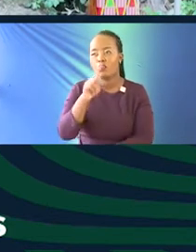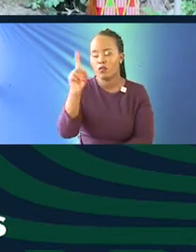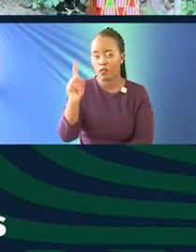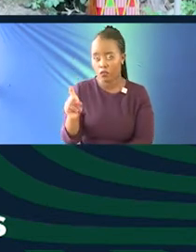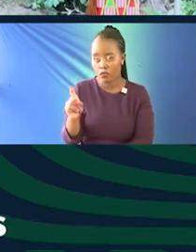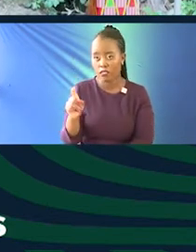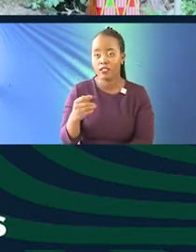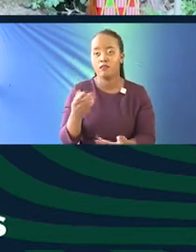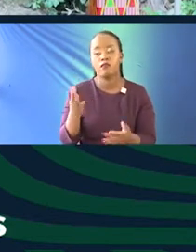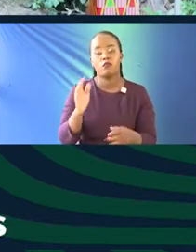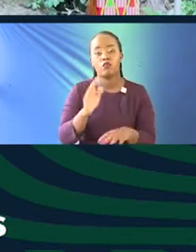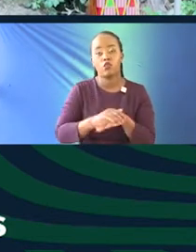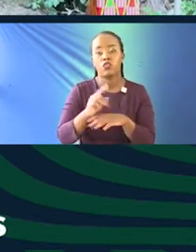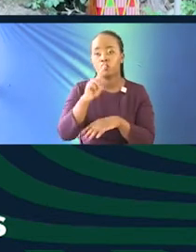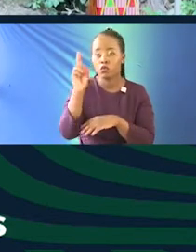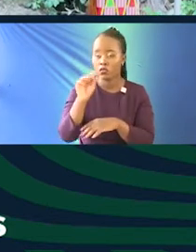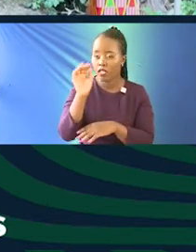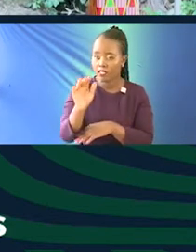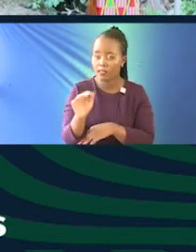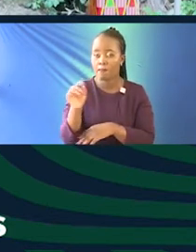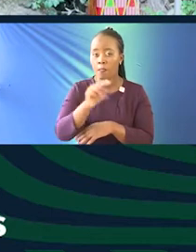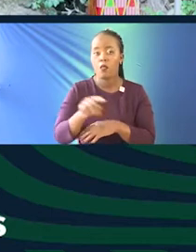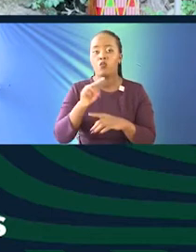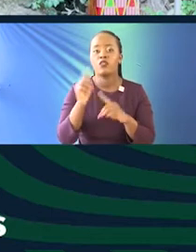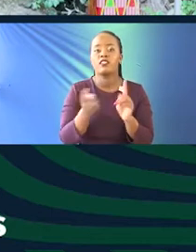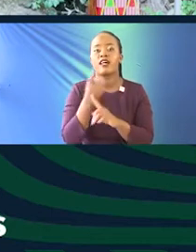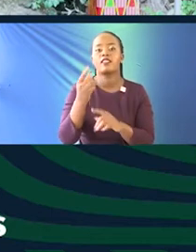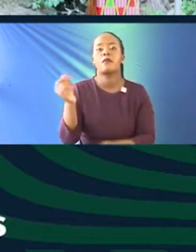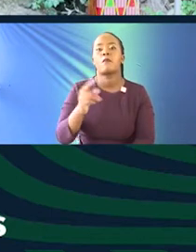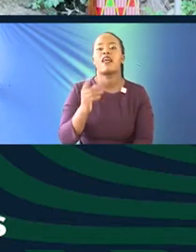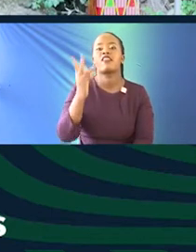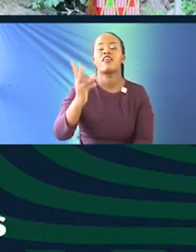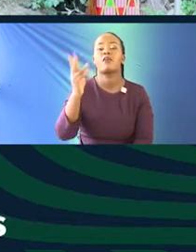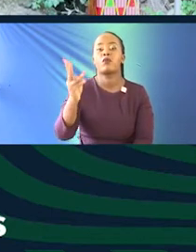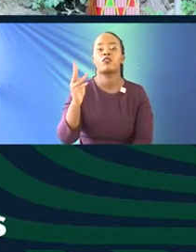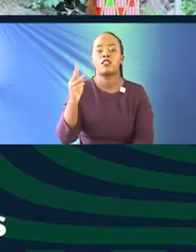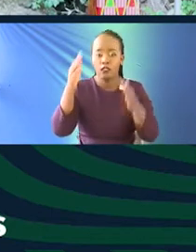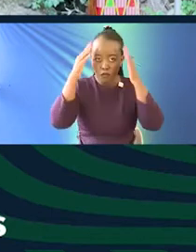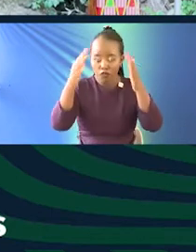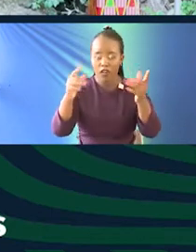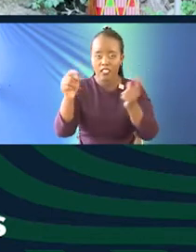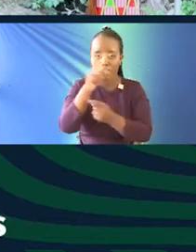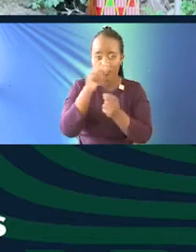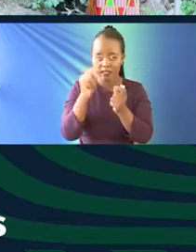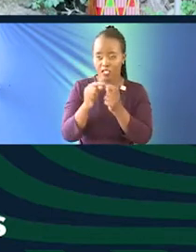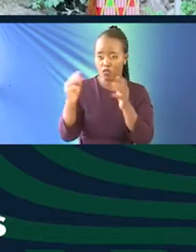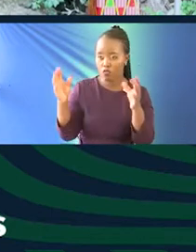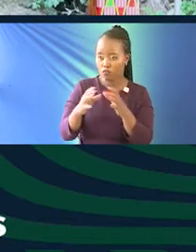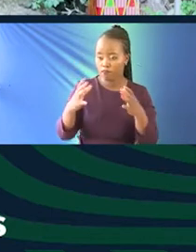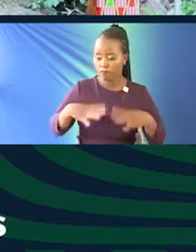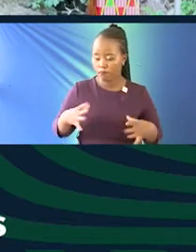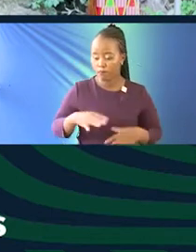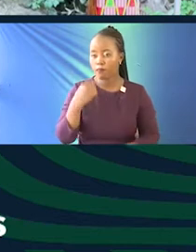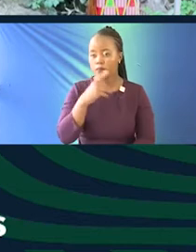question. Great questions that you're asking. We're actually going live in April targeting specifically that group of people.